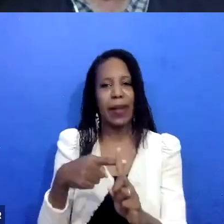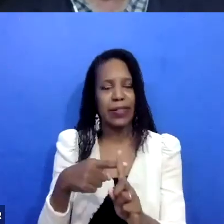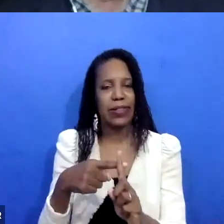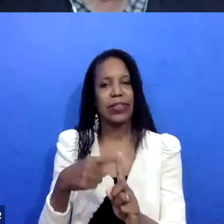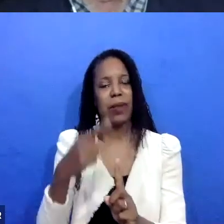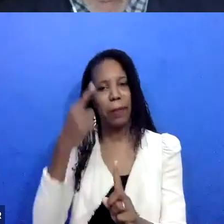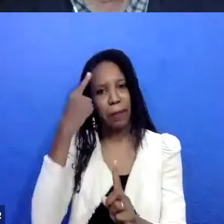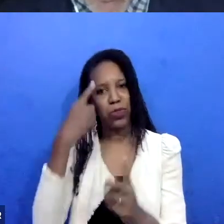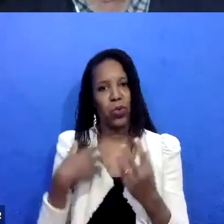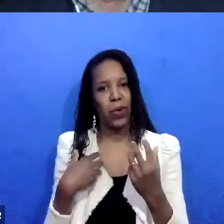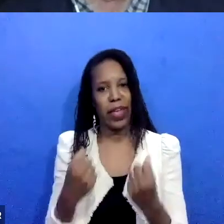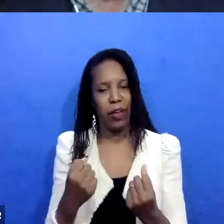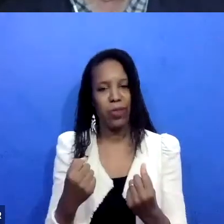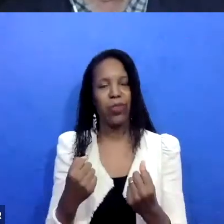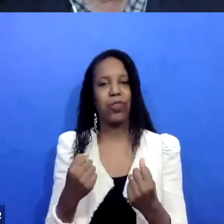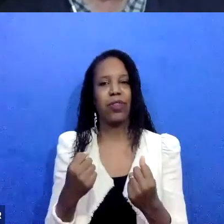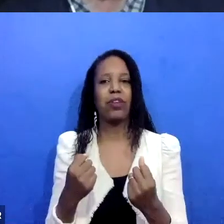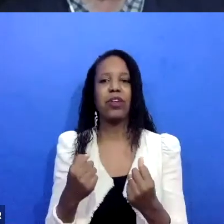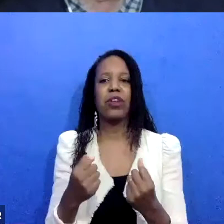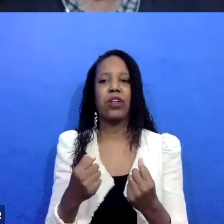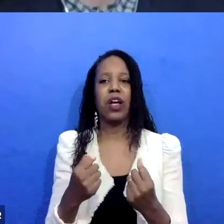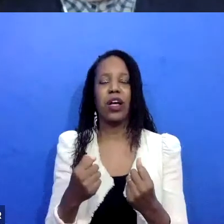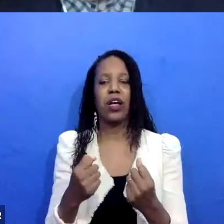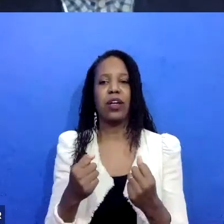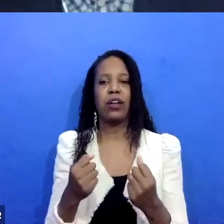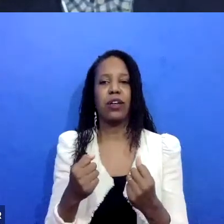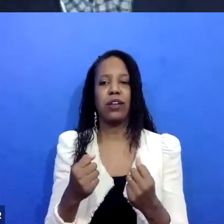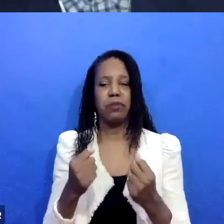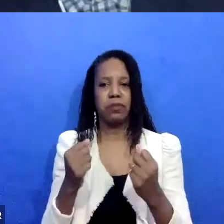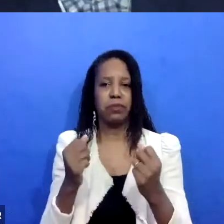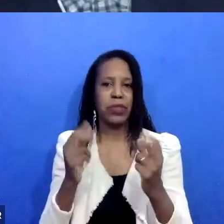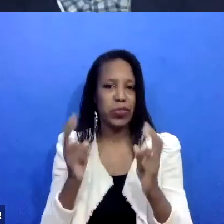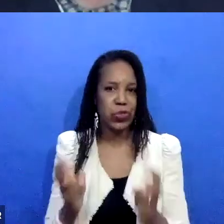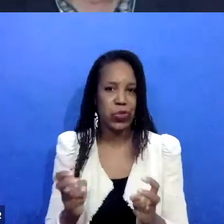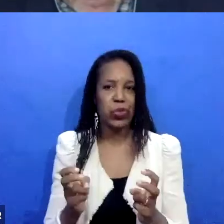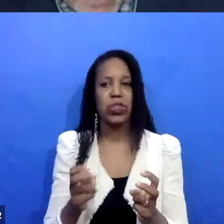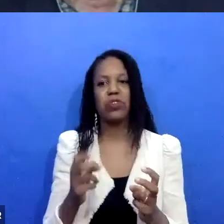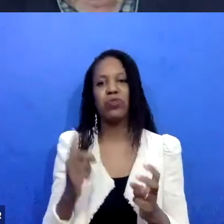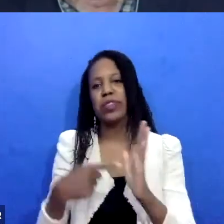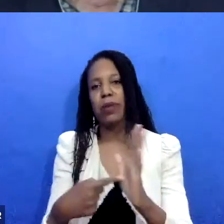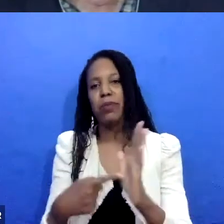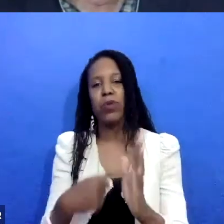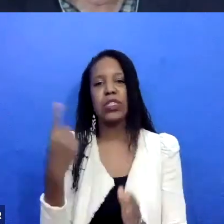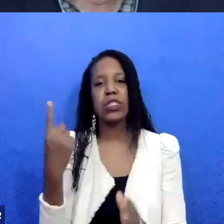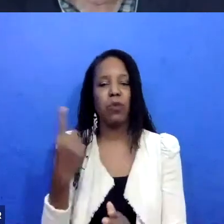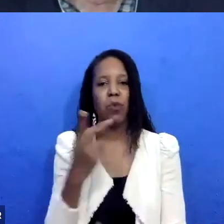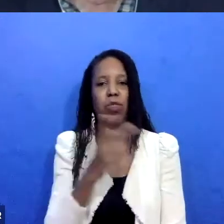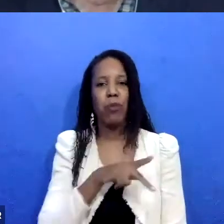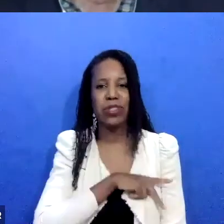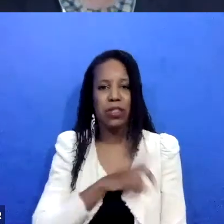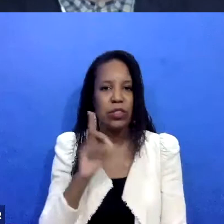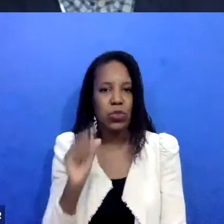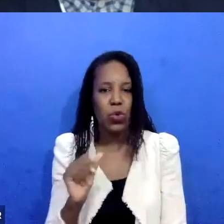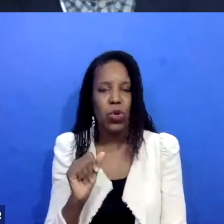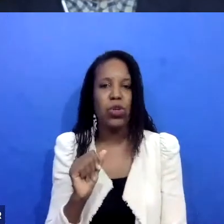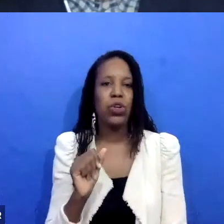that regularly goes off their medications, um, an individual with a personality disorder that has extreme difficulty with